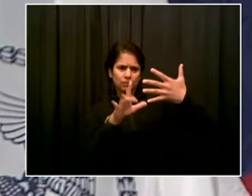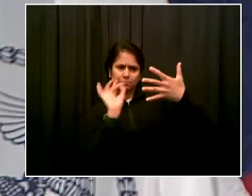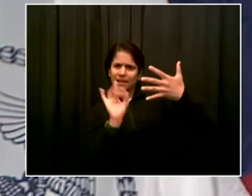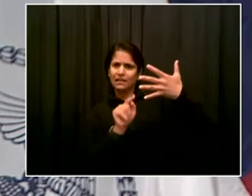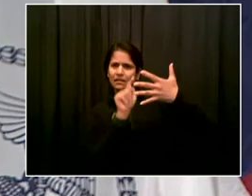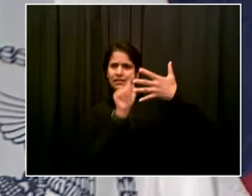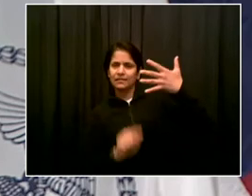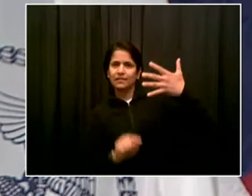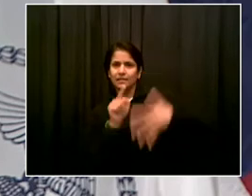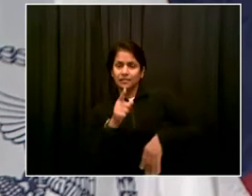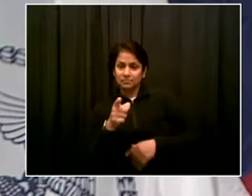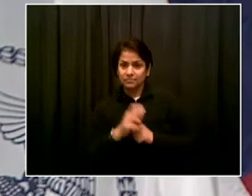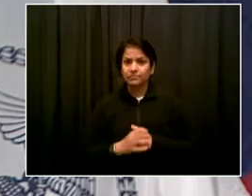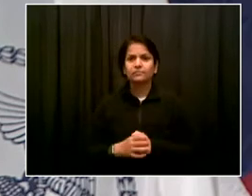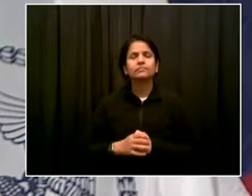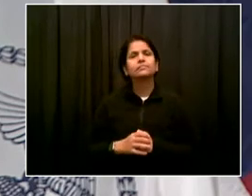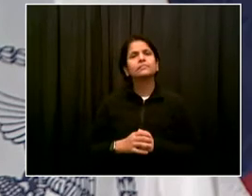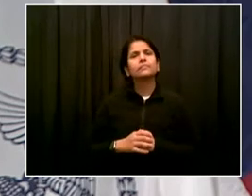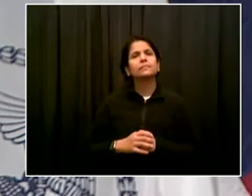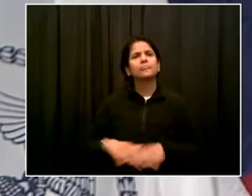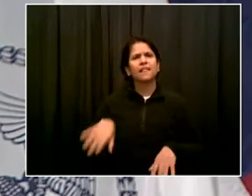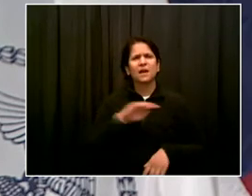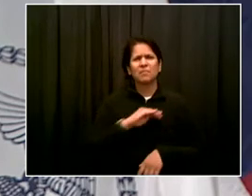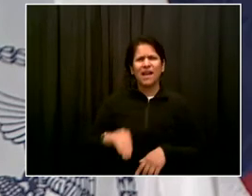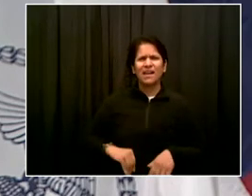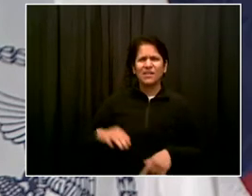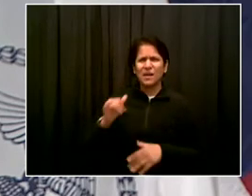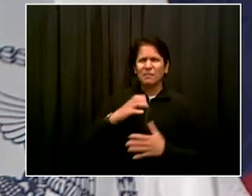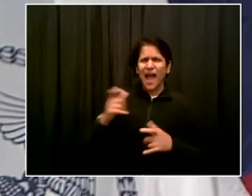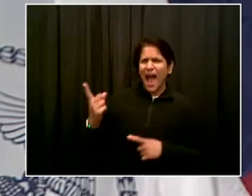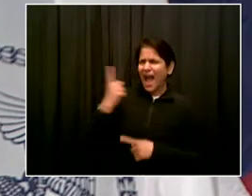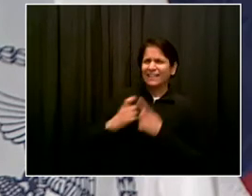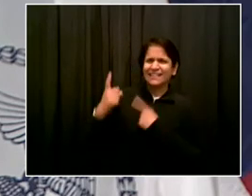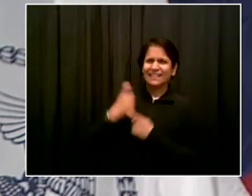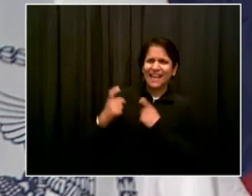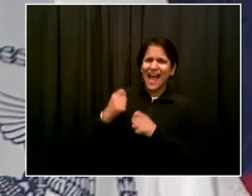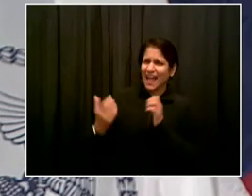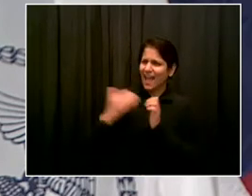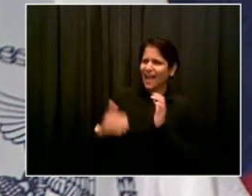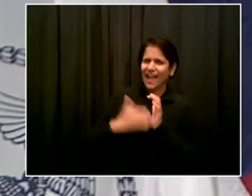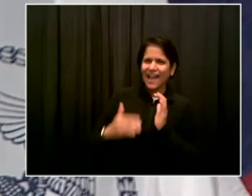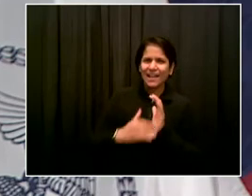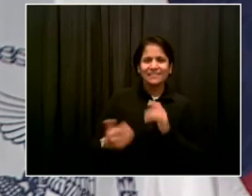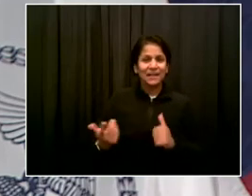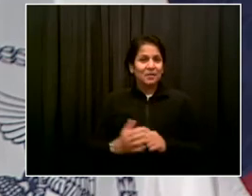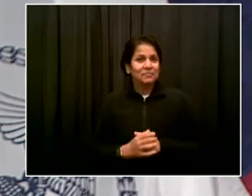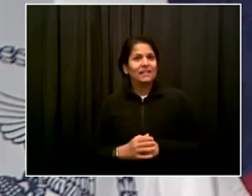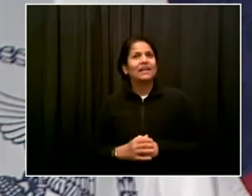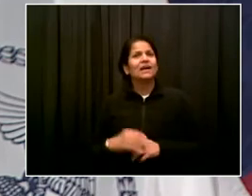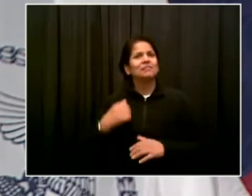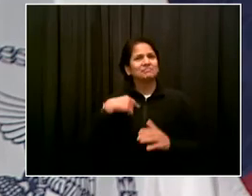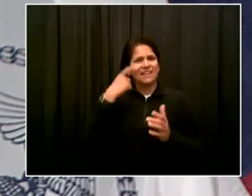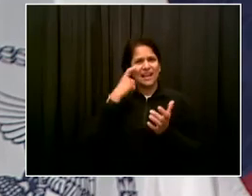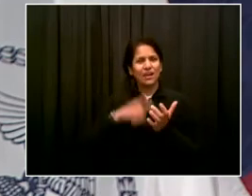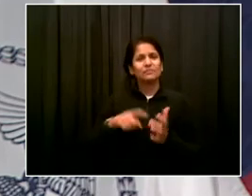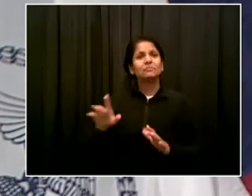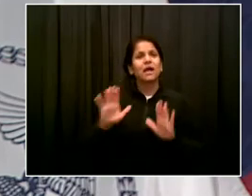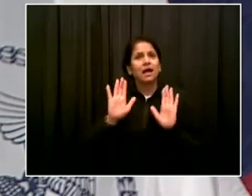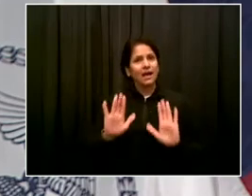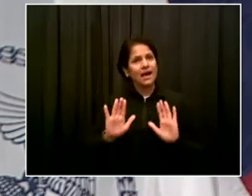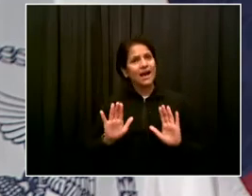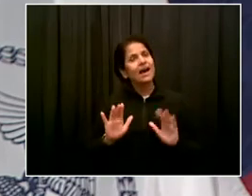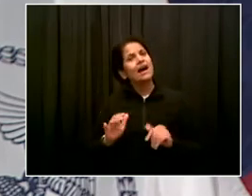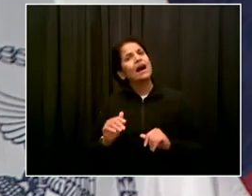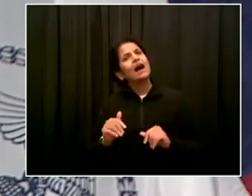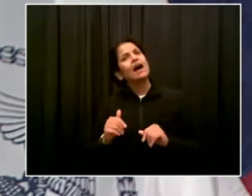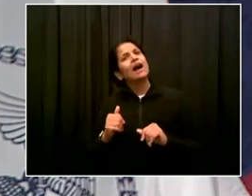get points for persistence. I can safely tell you I'm not going to announce an endorsement in answer to a question